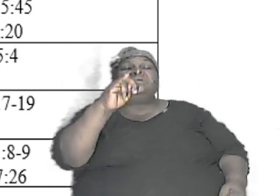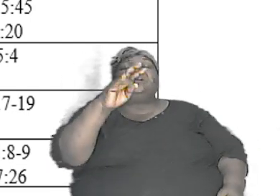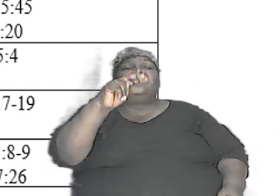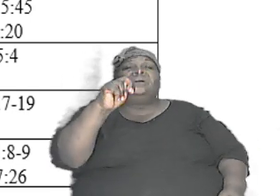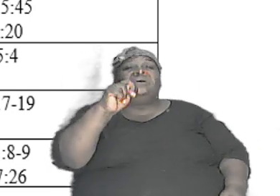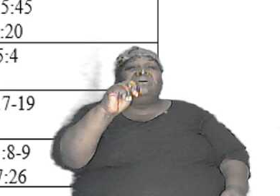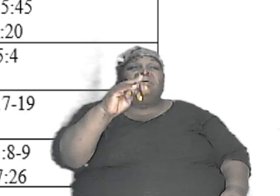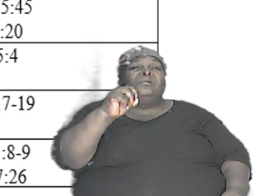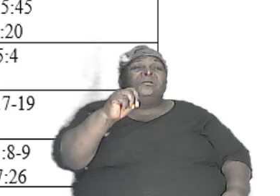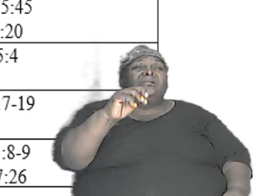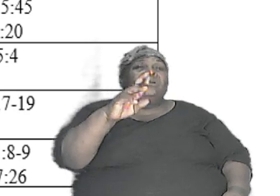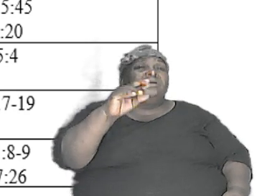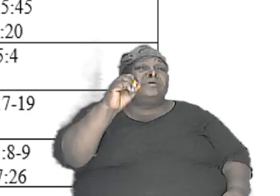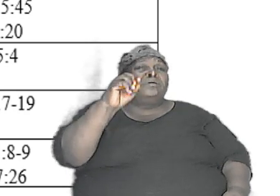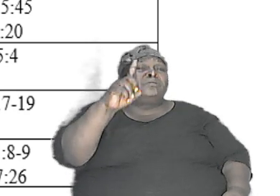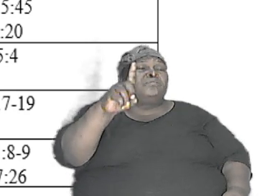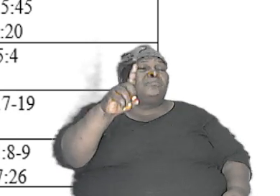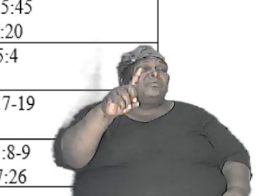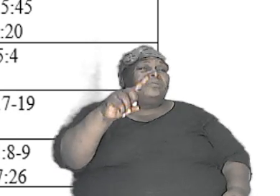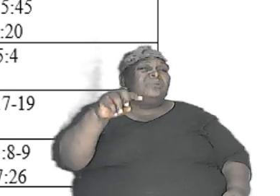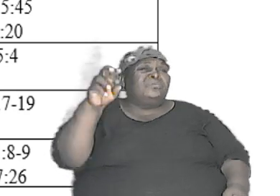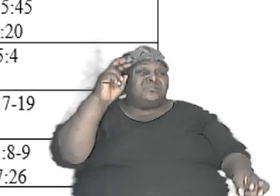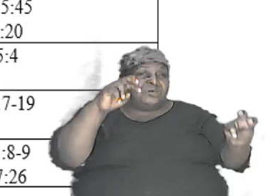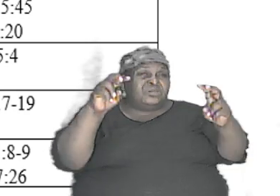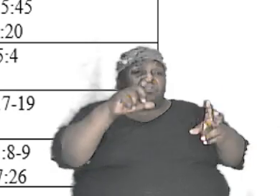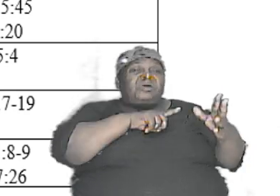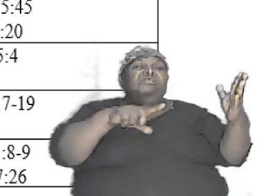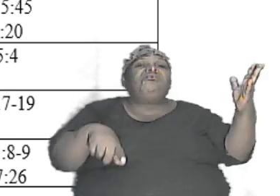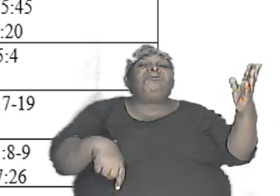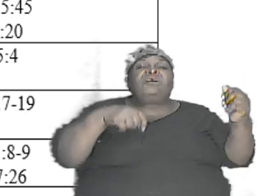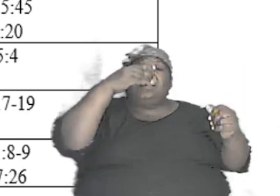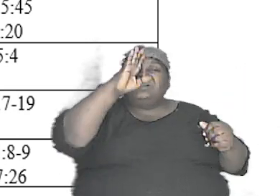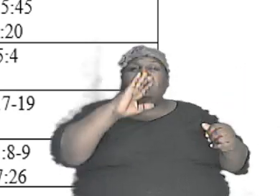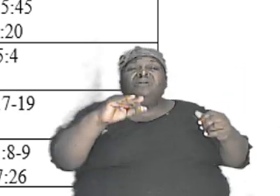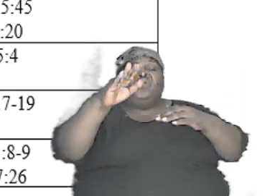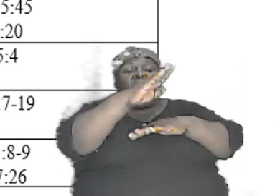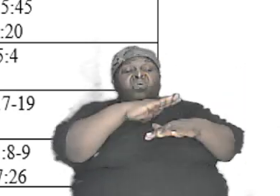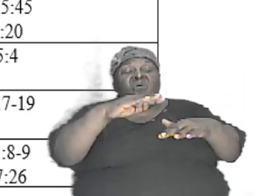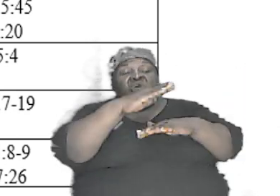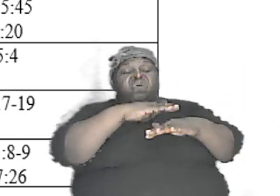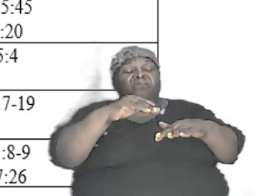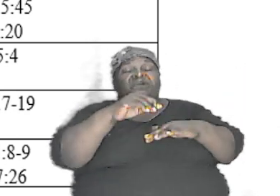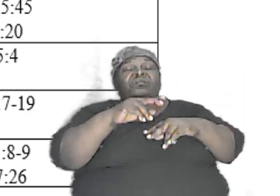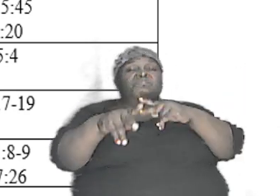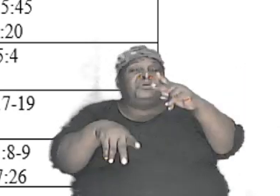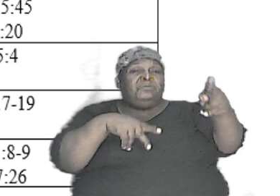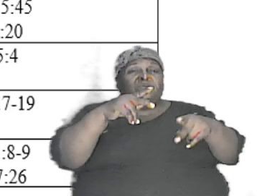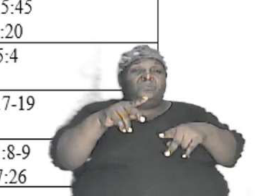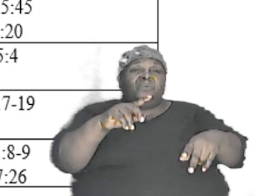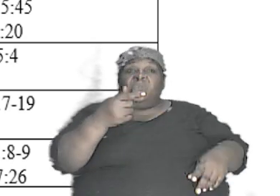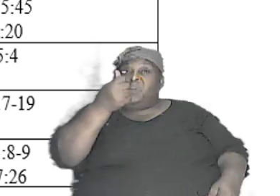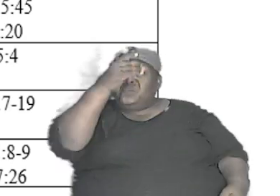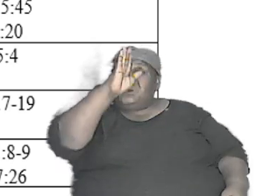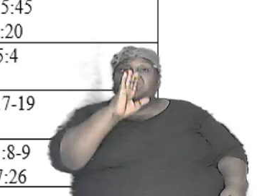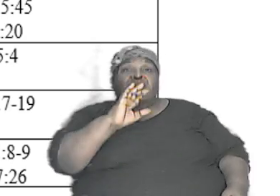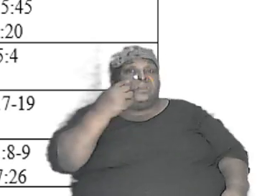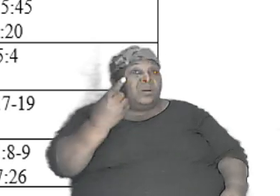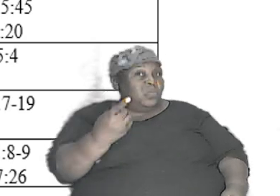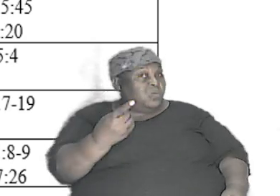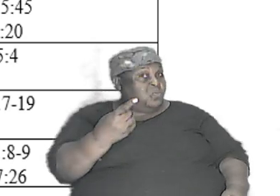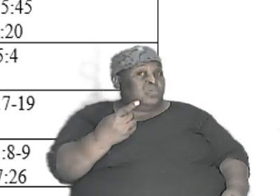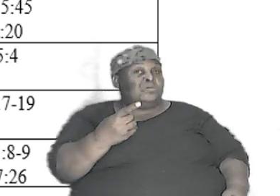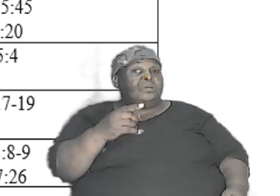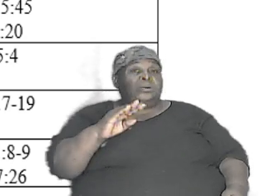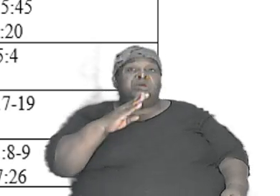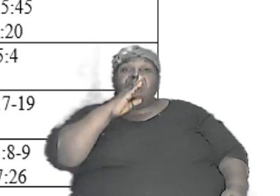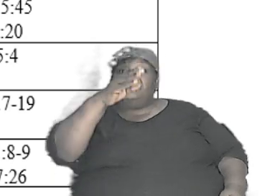Lord or God over the people and he was but a mortal man only God can be God over his people so he gathered them together